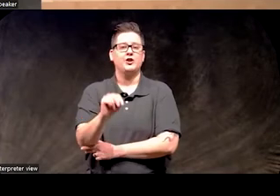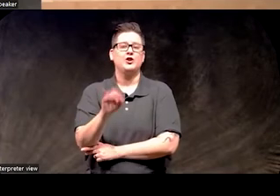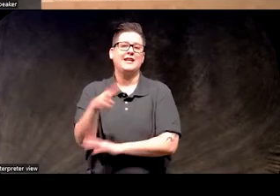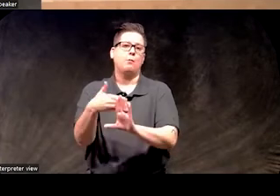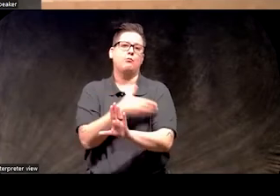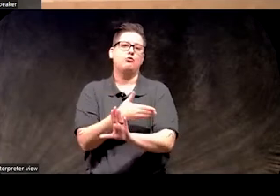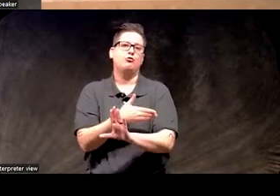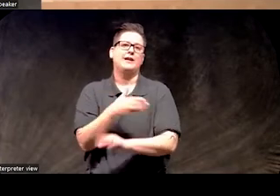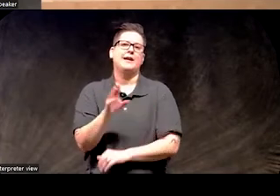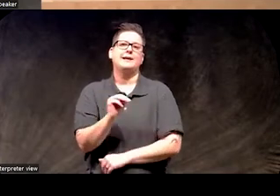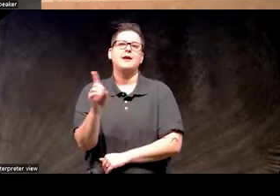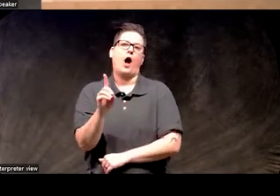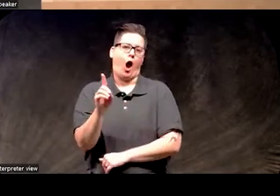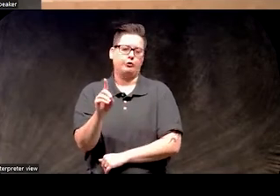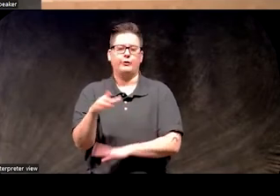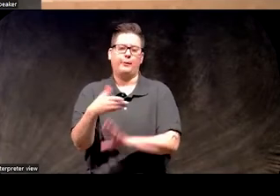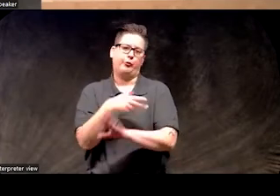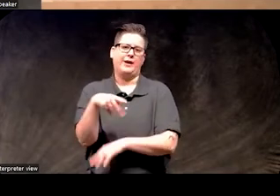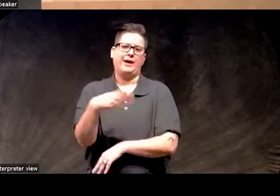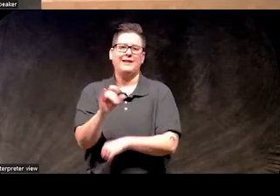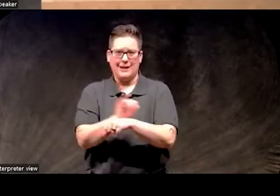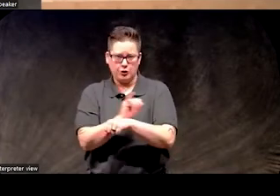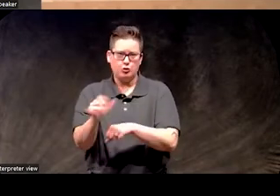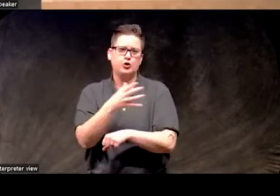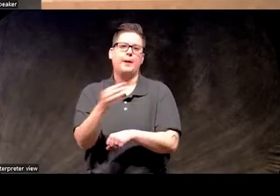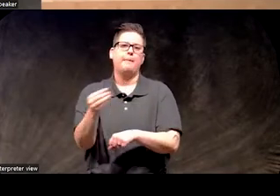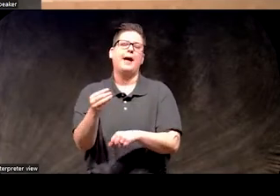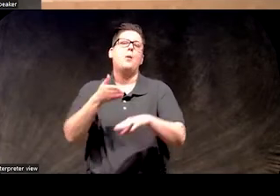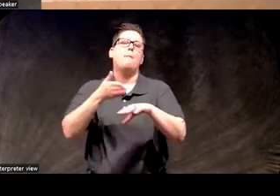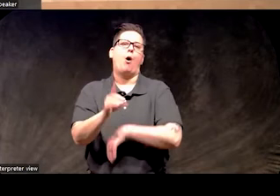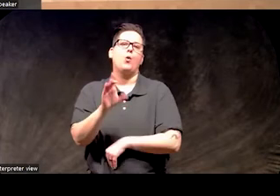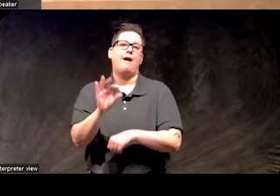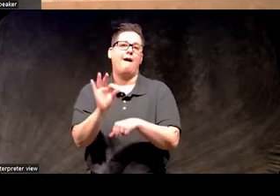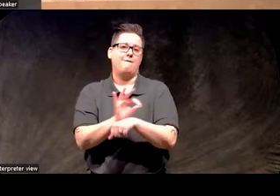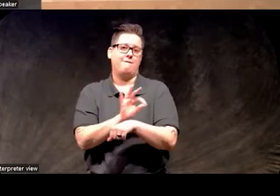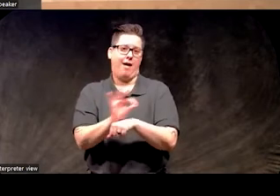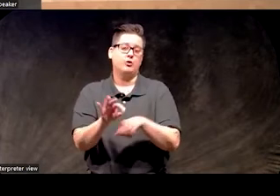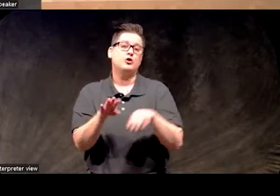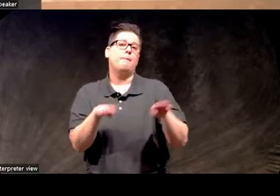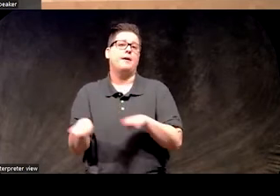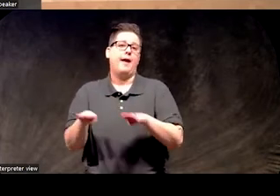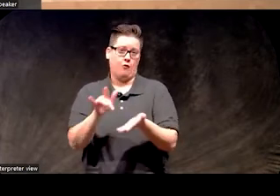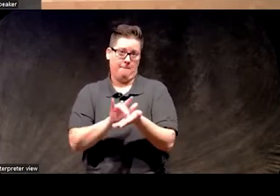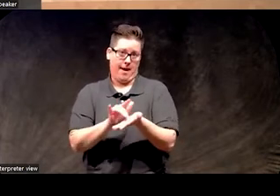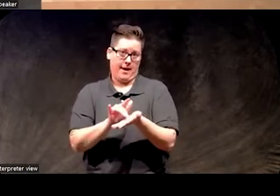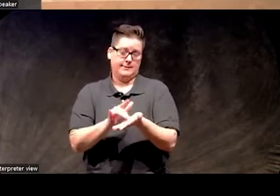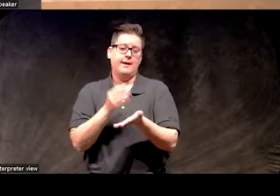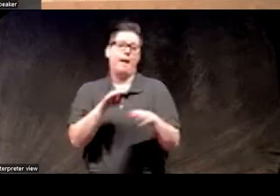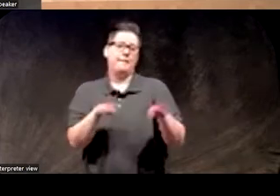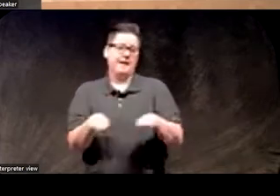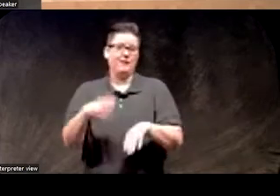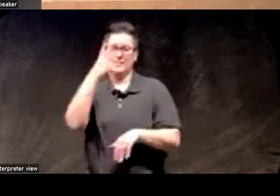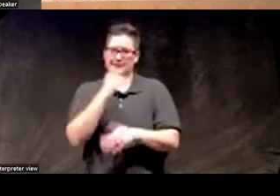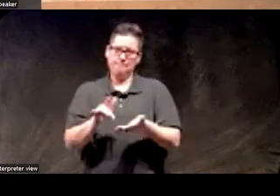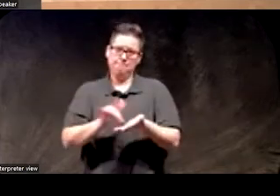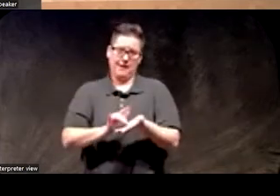pre-doctoral internship and a subsequent post-doctoral fellowship in behavioral medicine and behavioral